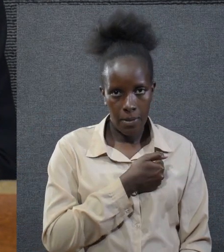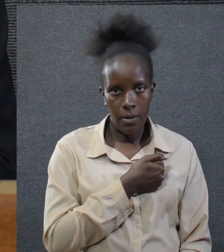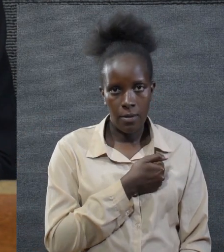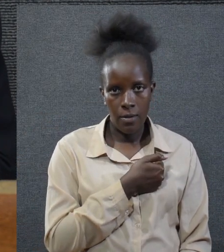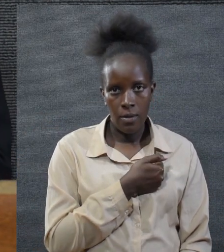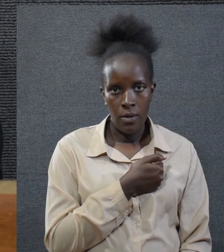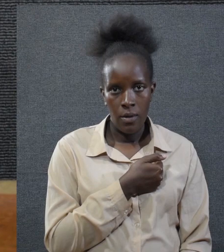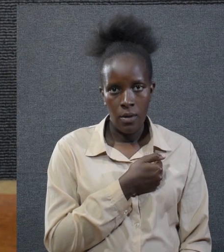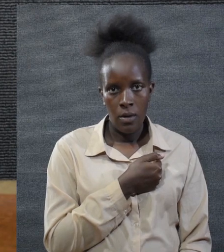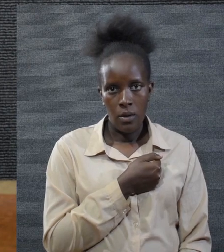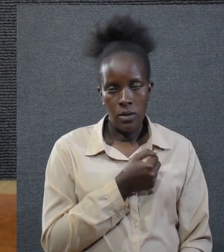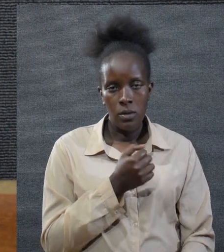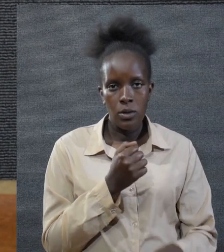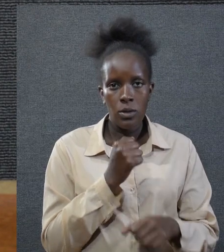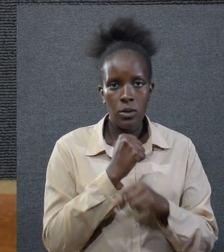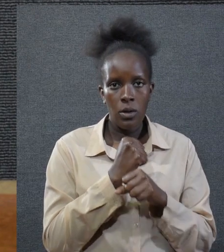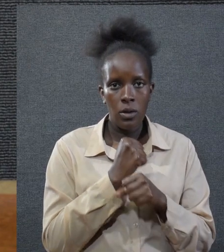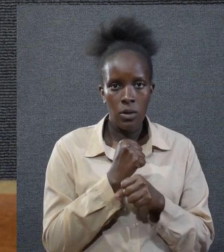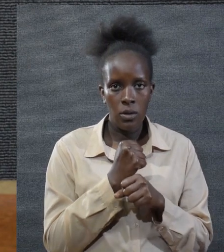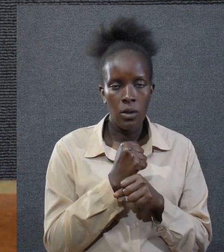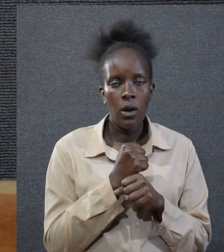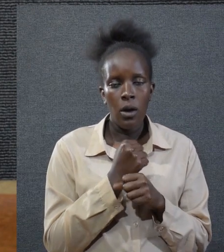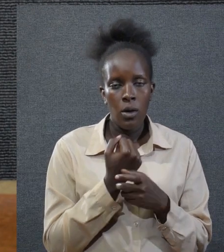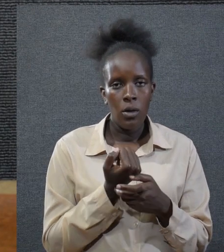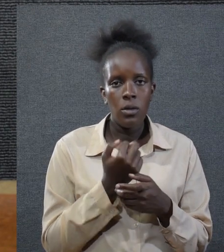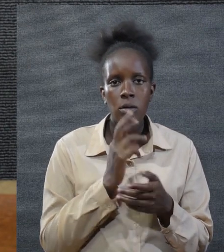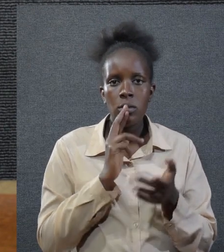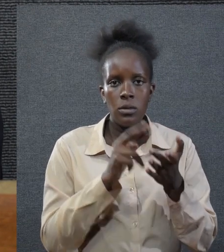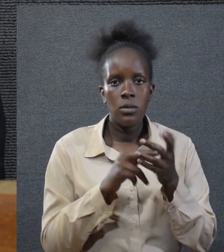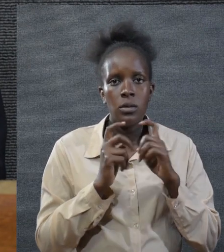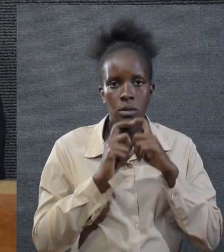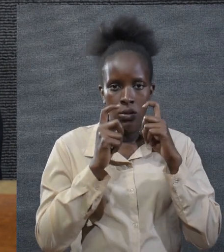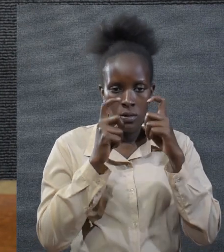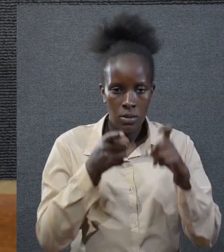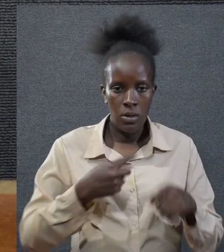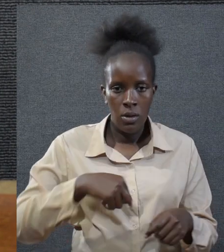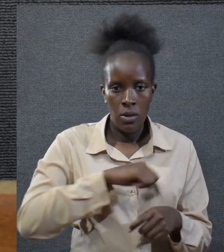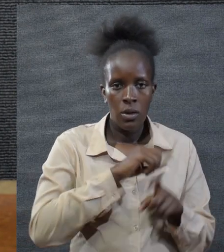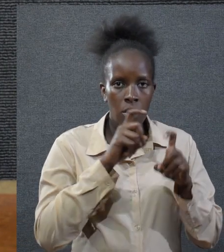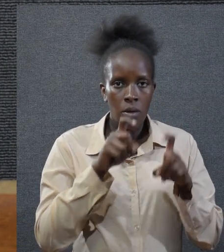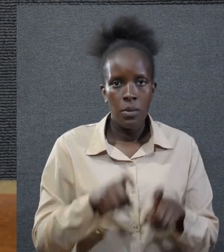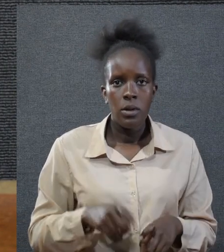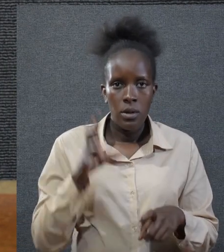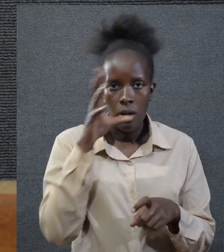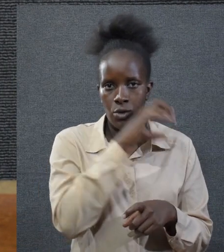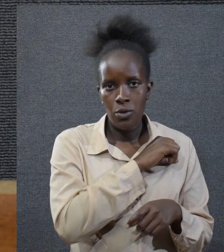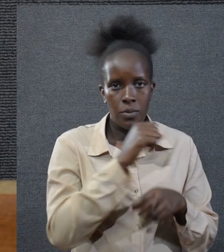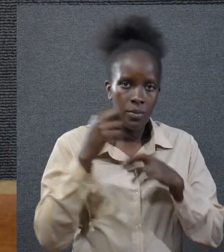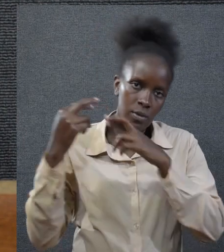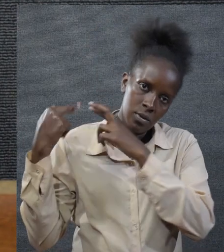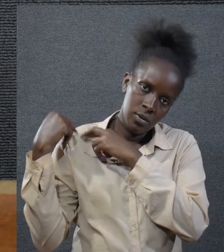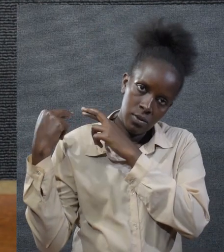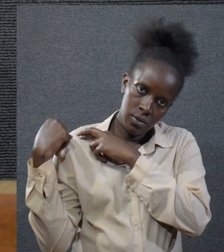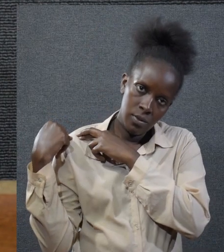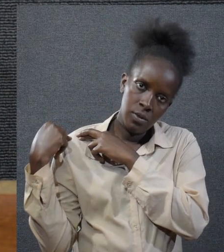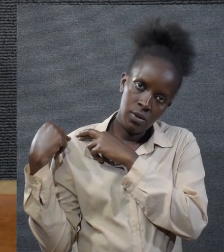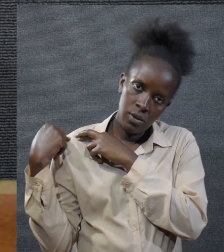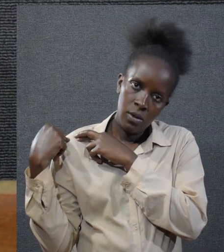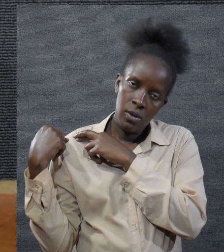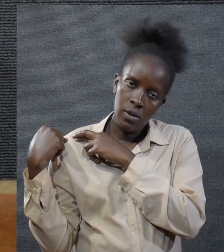for us to deal with the consequence of sin we must assume responsibility